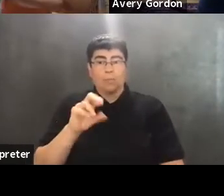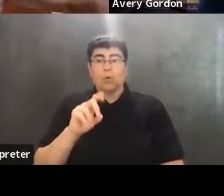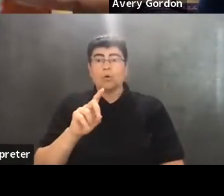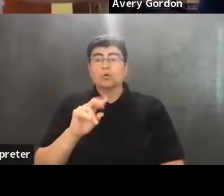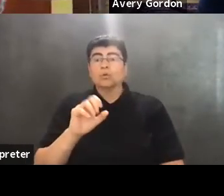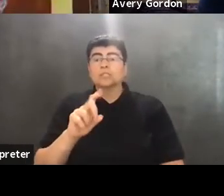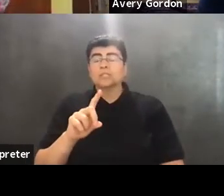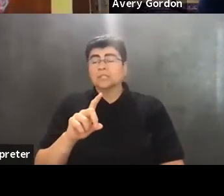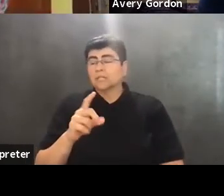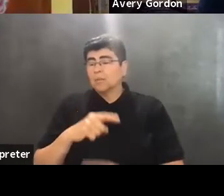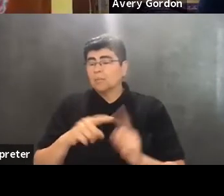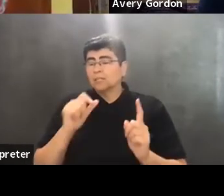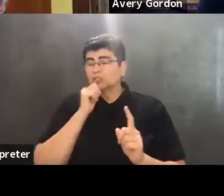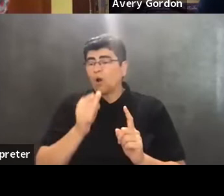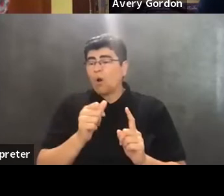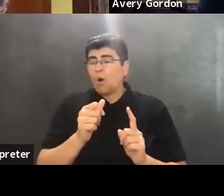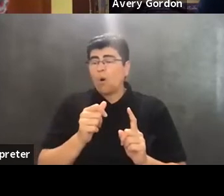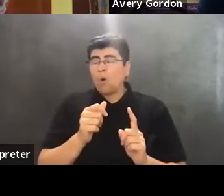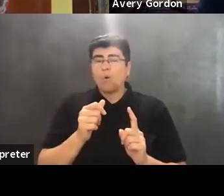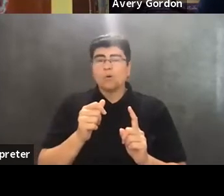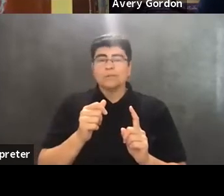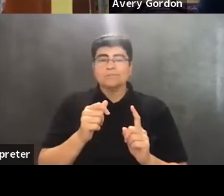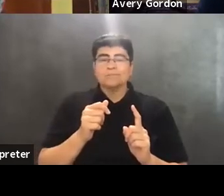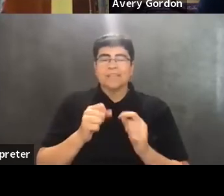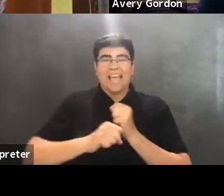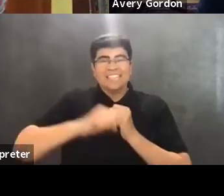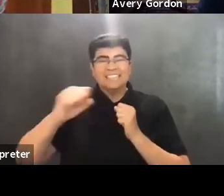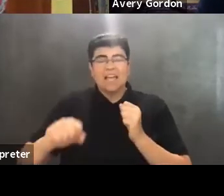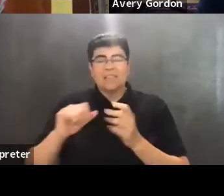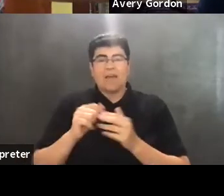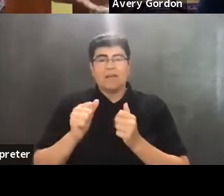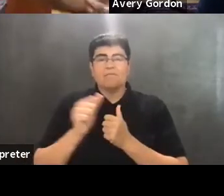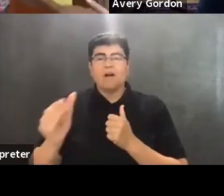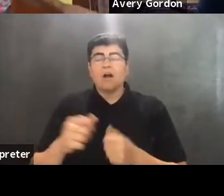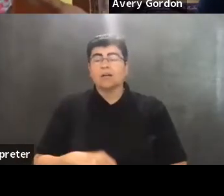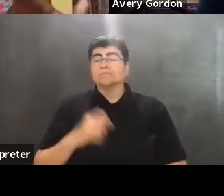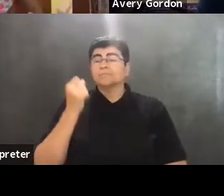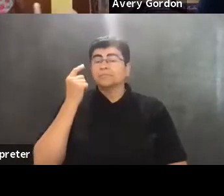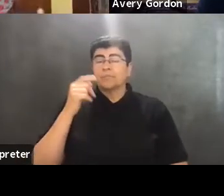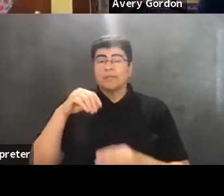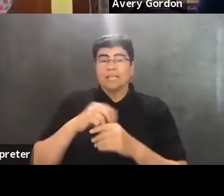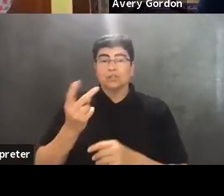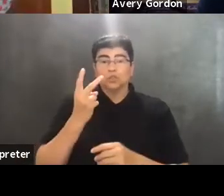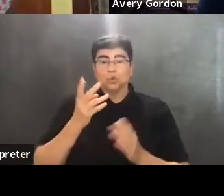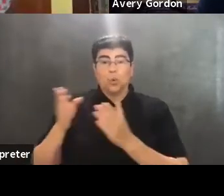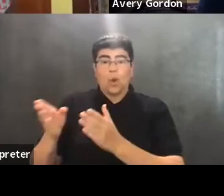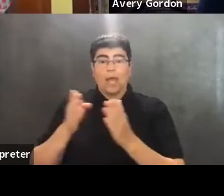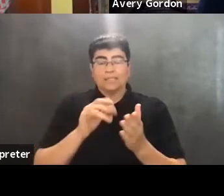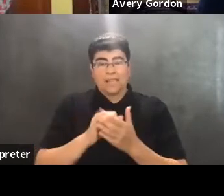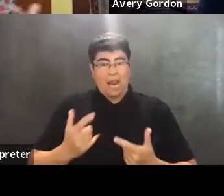but don't extend that far into ways in which lives